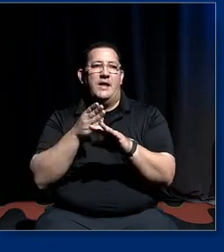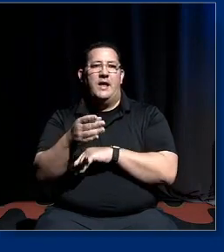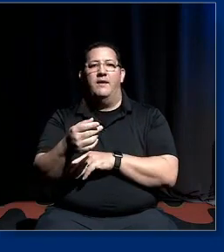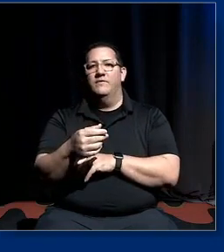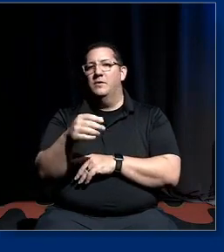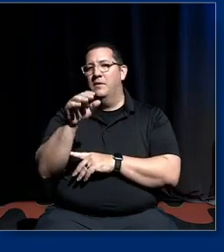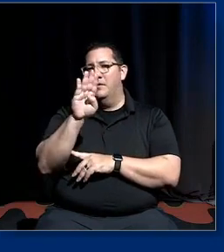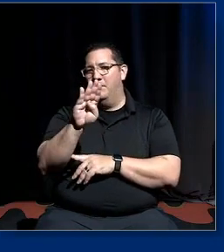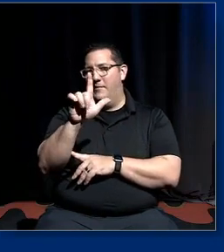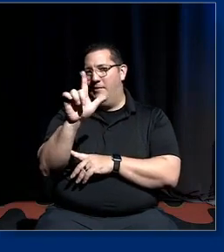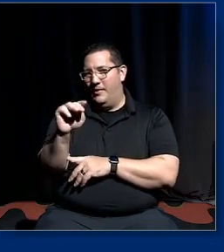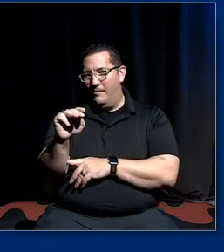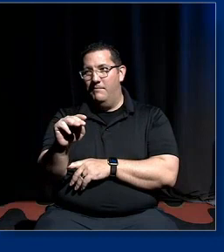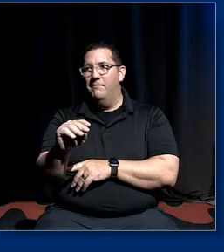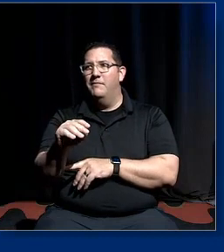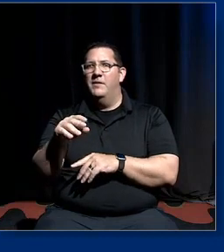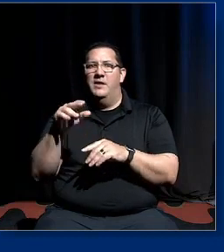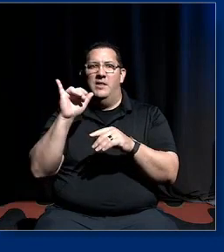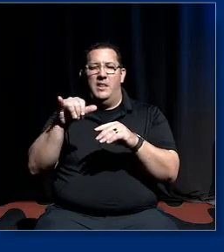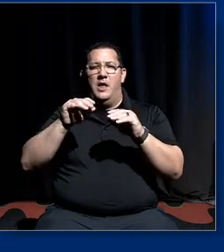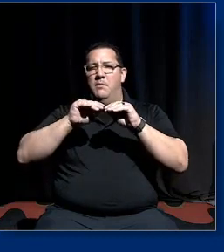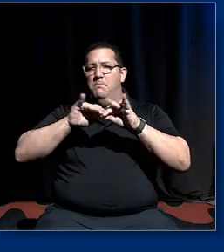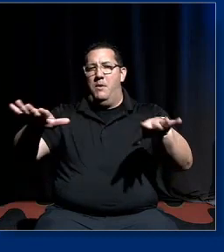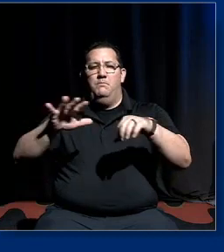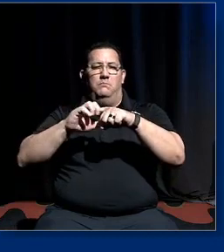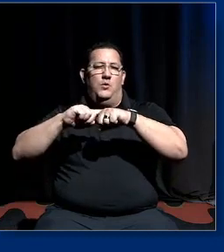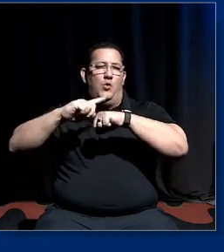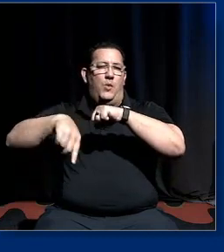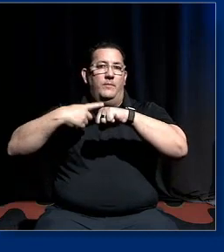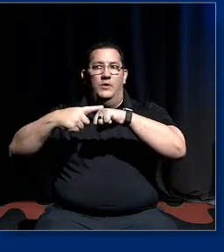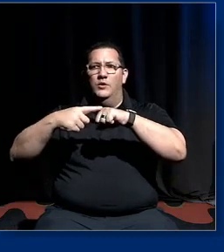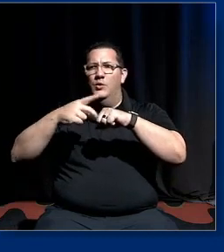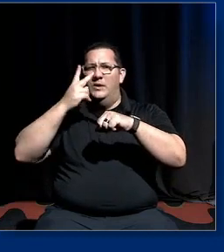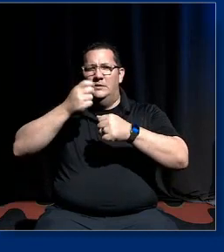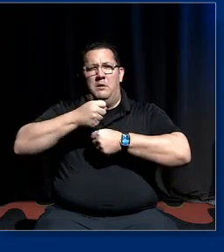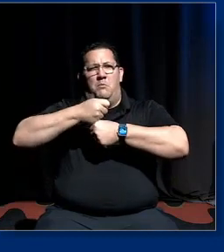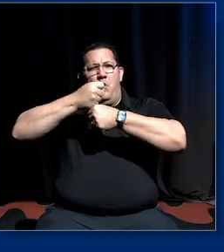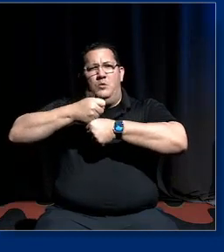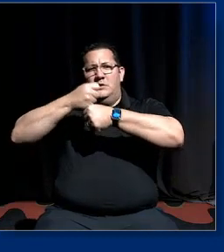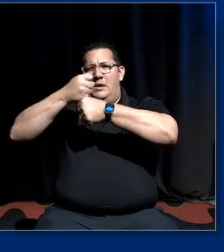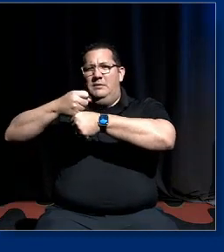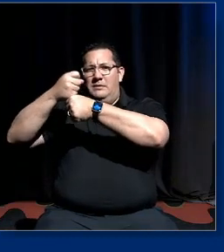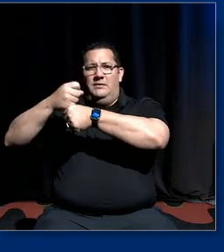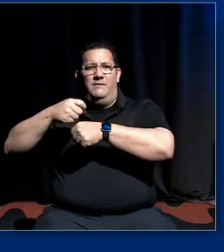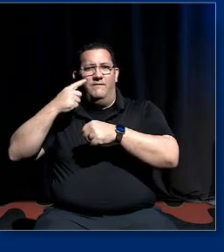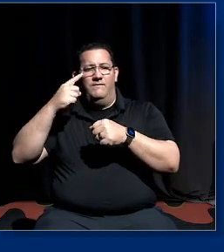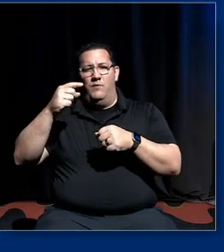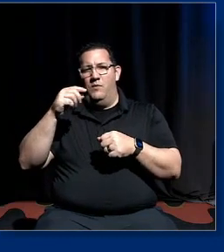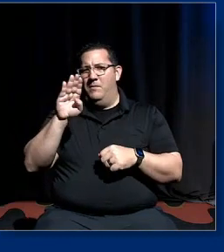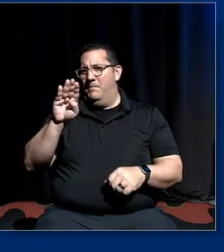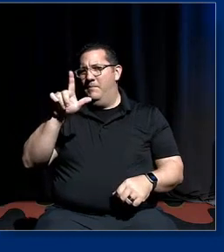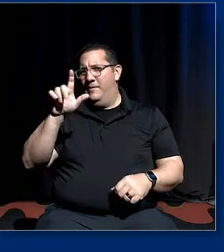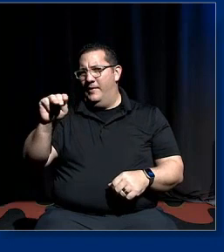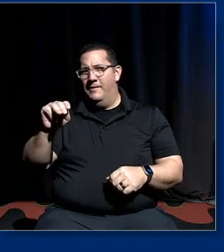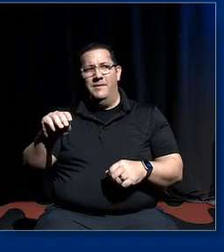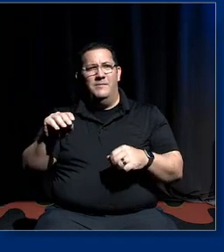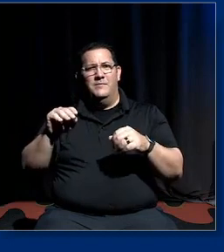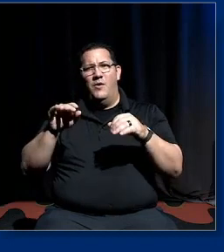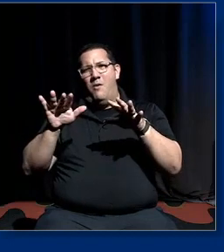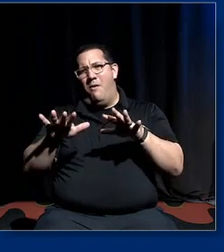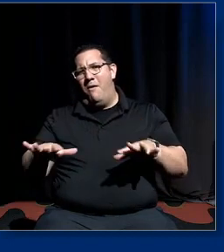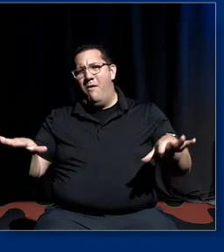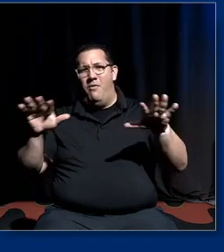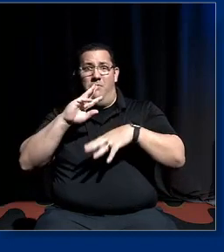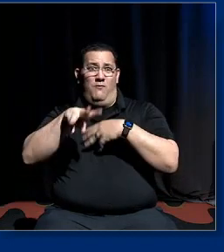globally and you i mean you had mass protests for black lives matter across the